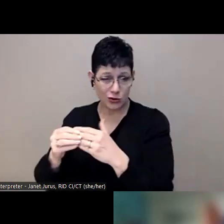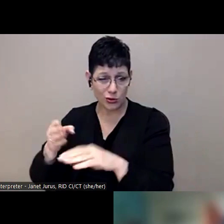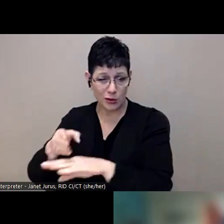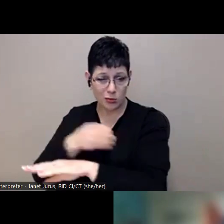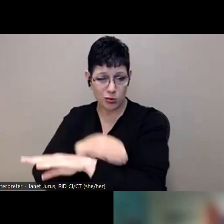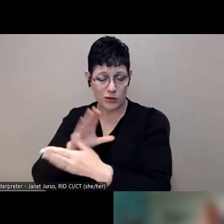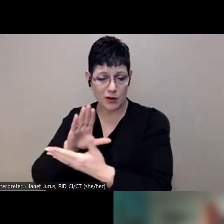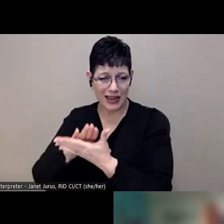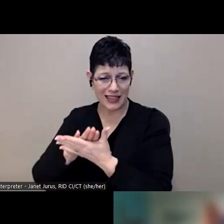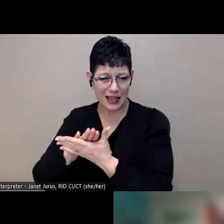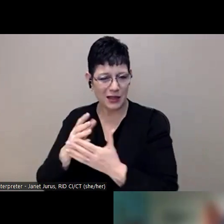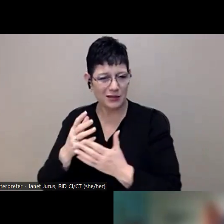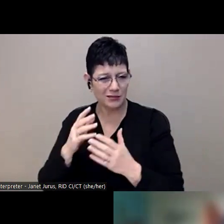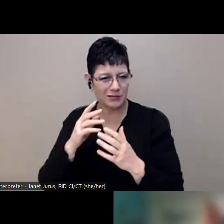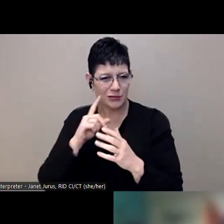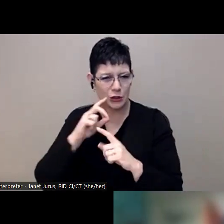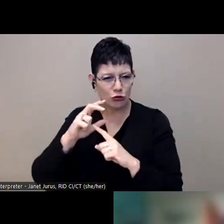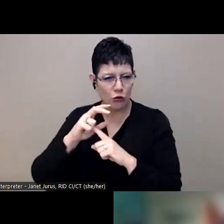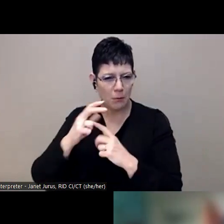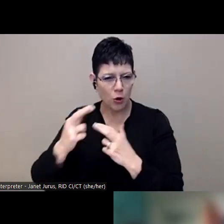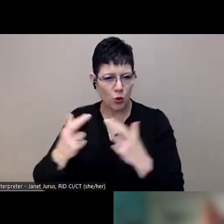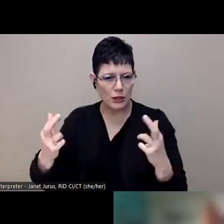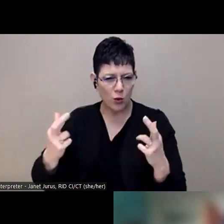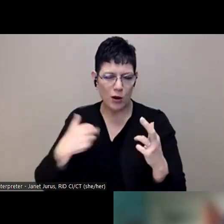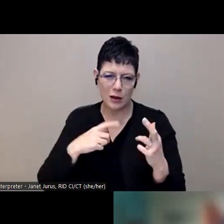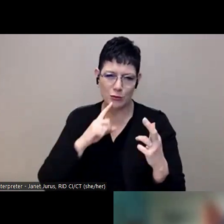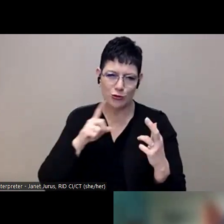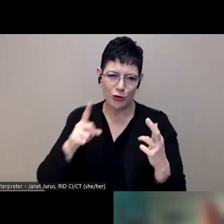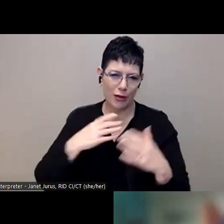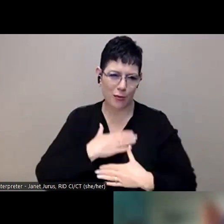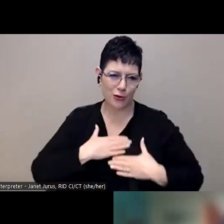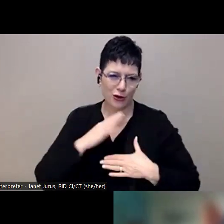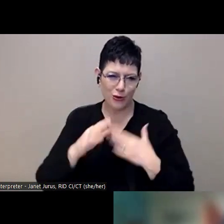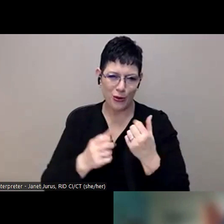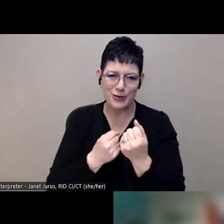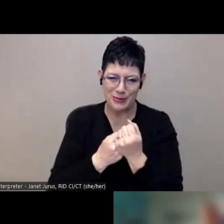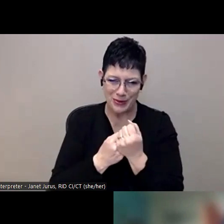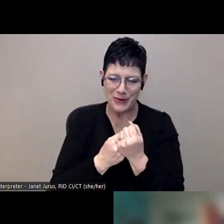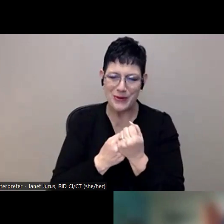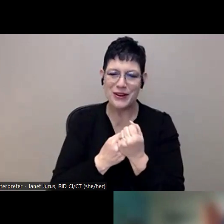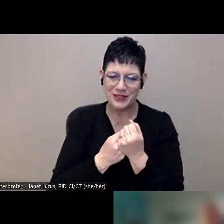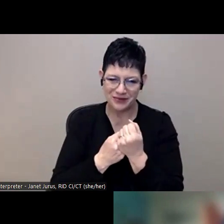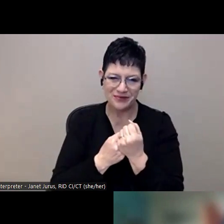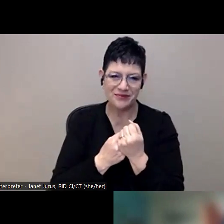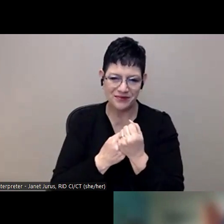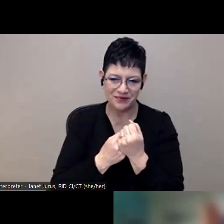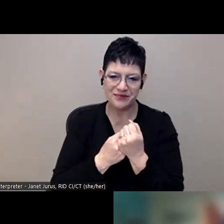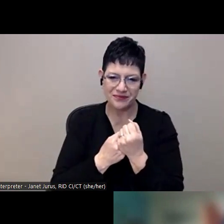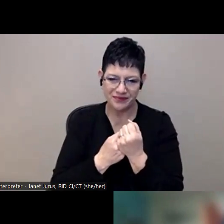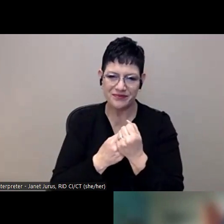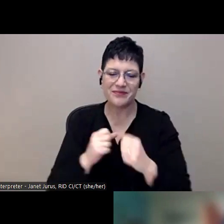I'm sure that's a wonderful resource to a lot of the teachers and they're very appreciative of you coming in and helping with that. Um,